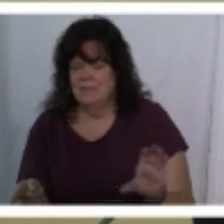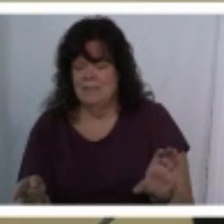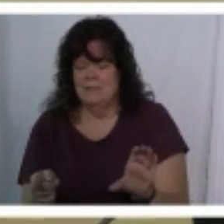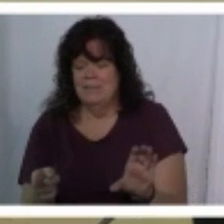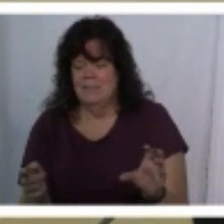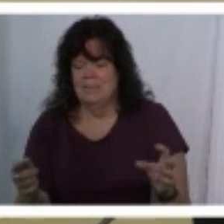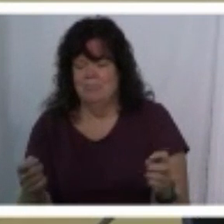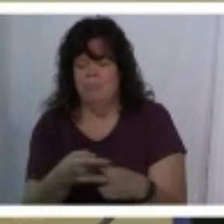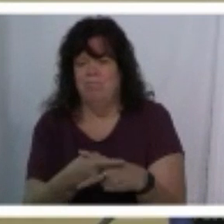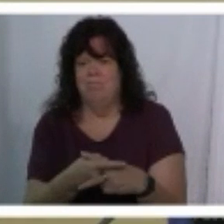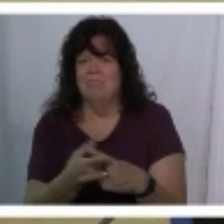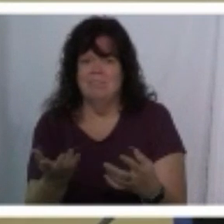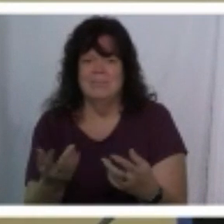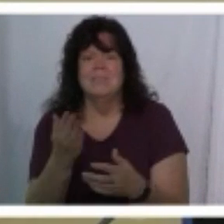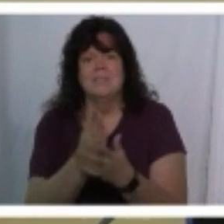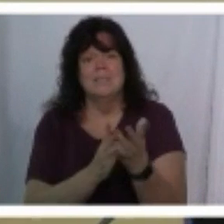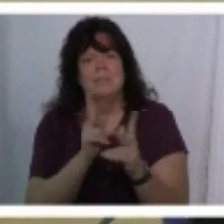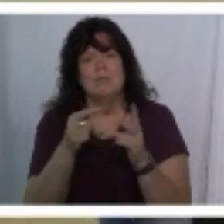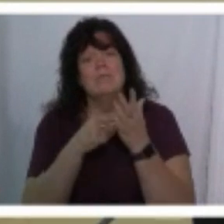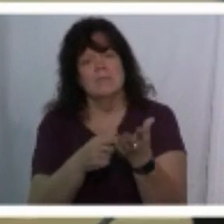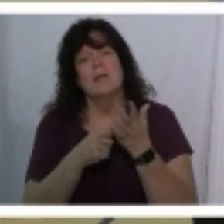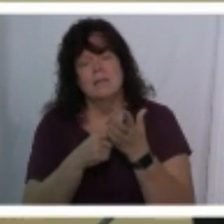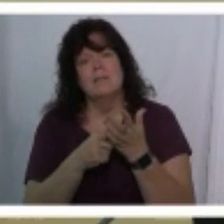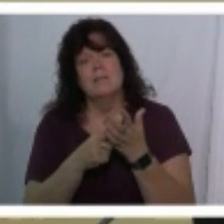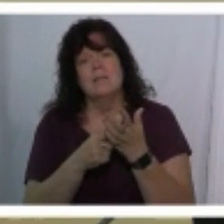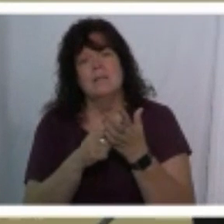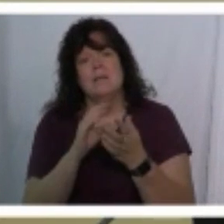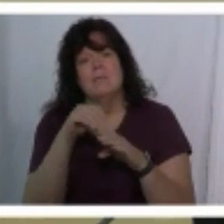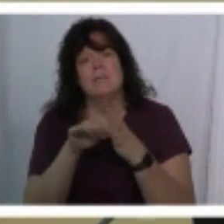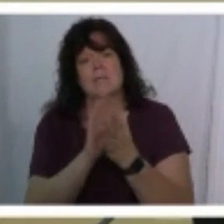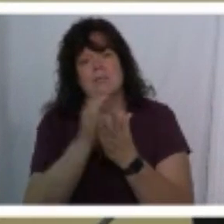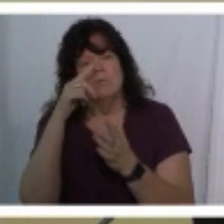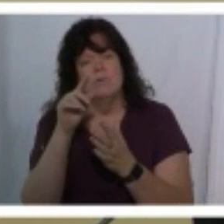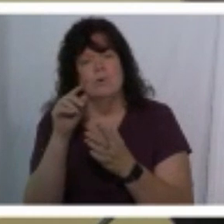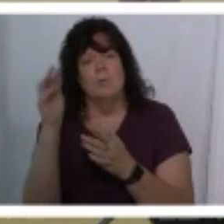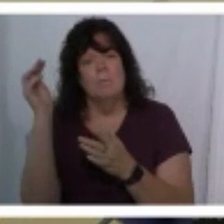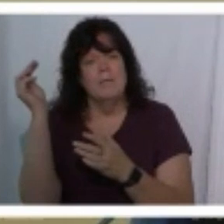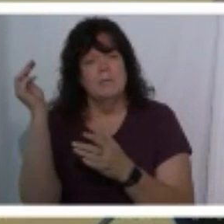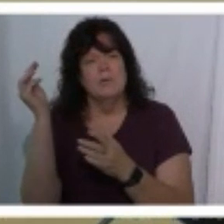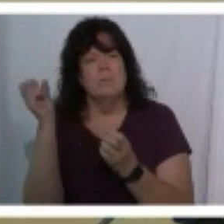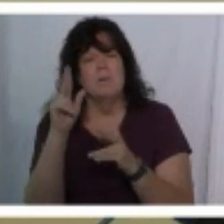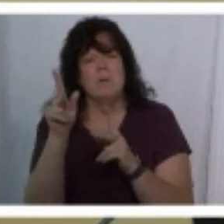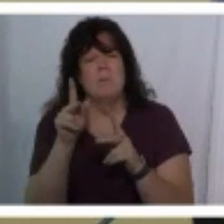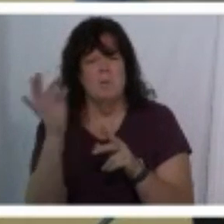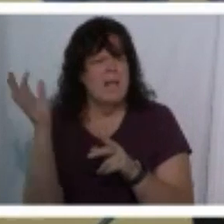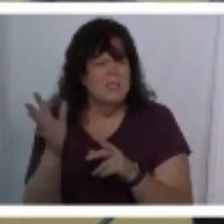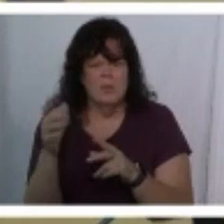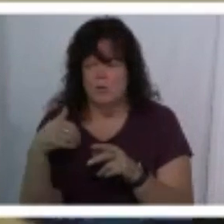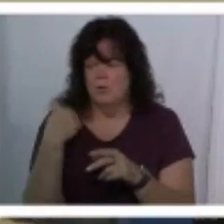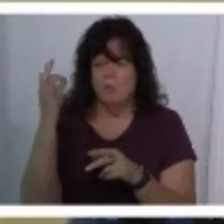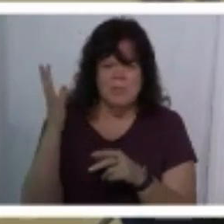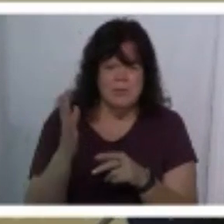there's some people that i've talked to about this and you know when i was in school for ministry so many of the people there were pastors or youth ministers or